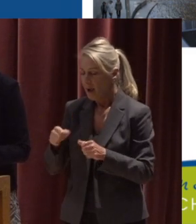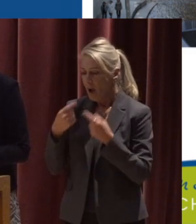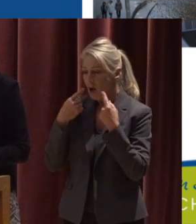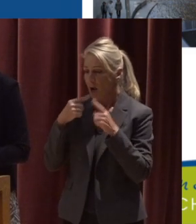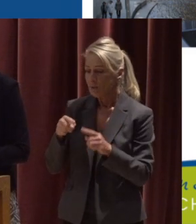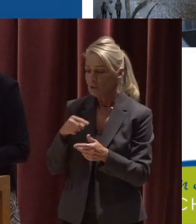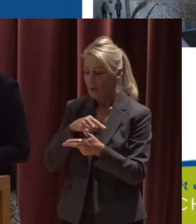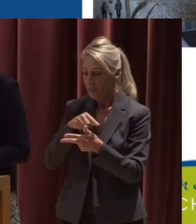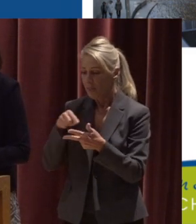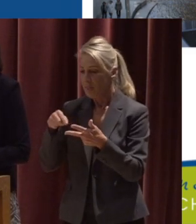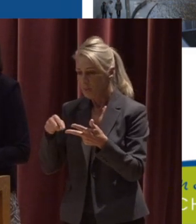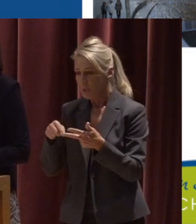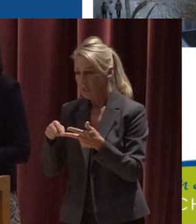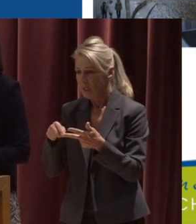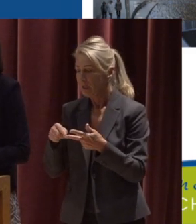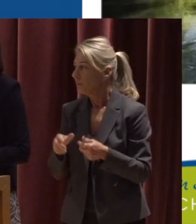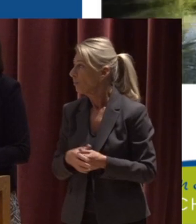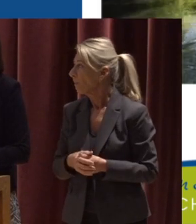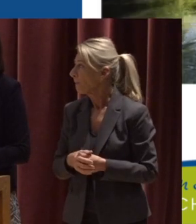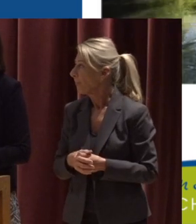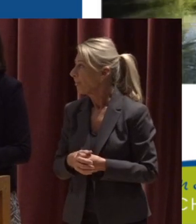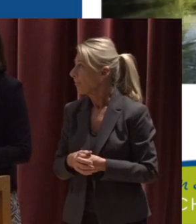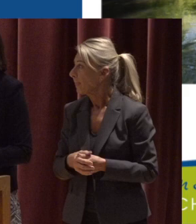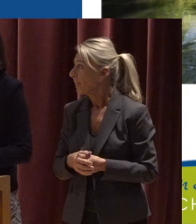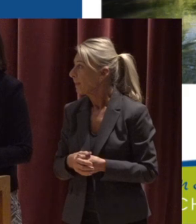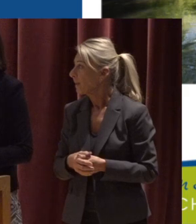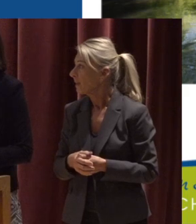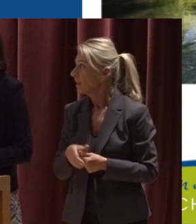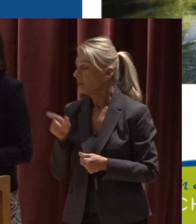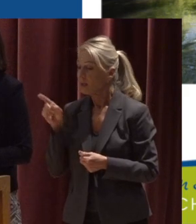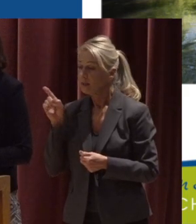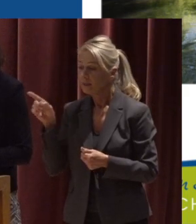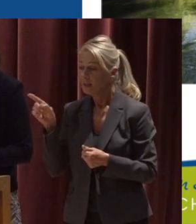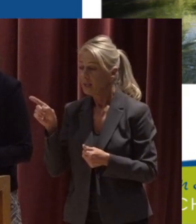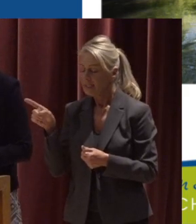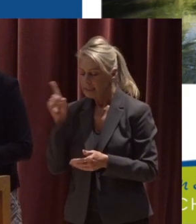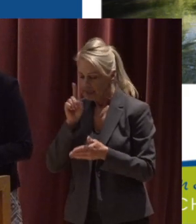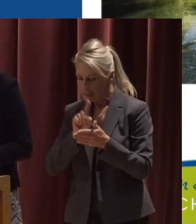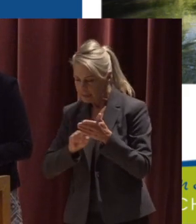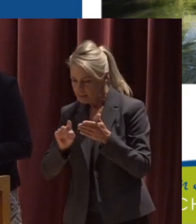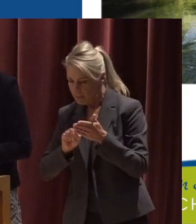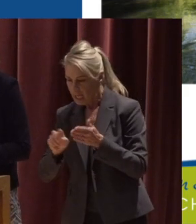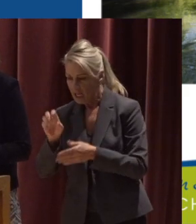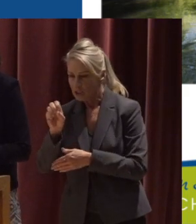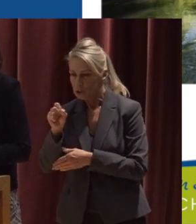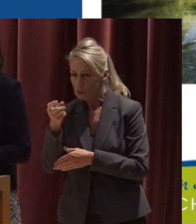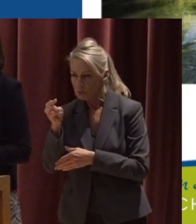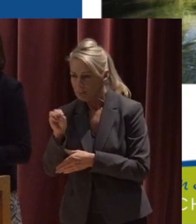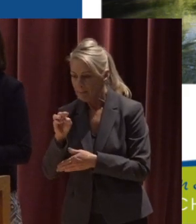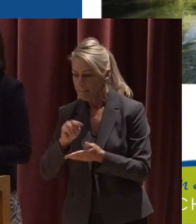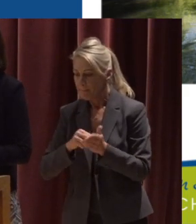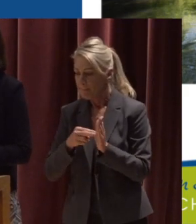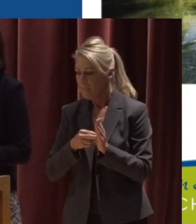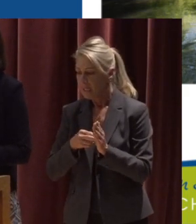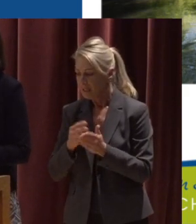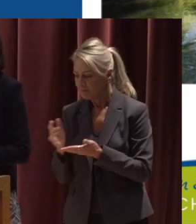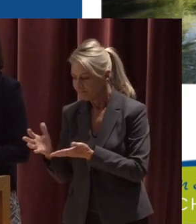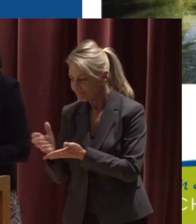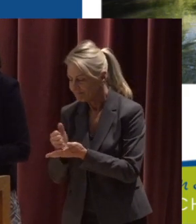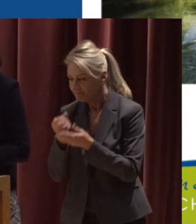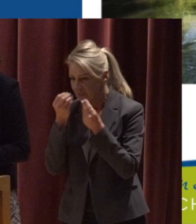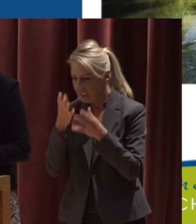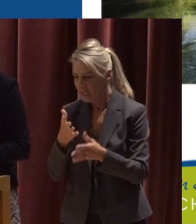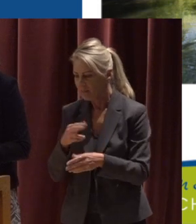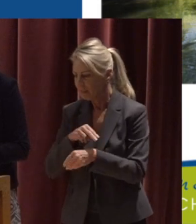three main things while in the streams So stream crew interns inspect the streams This means that they are taking data on